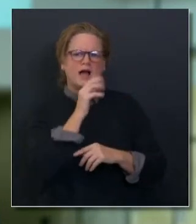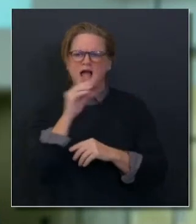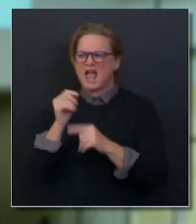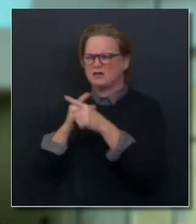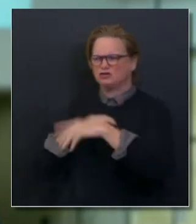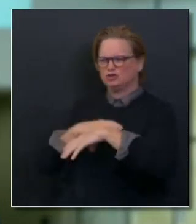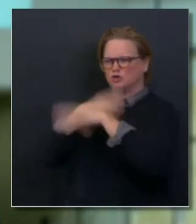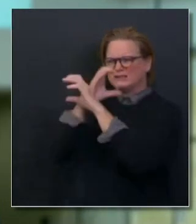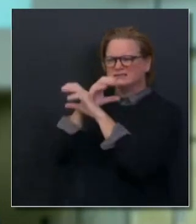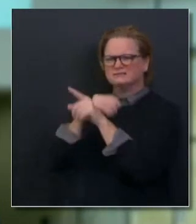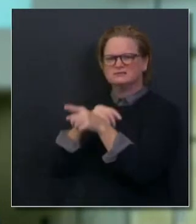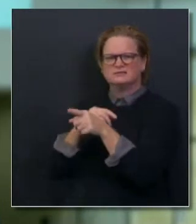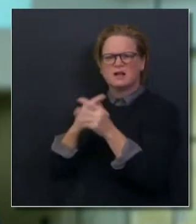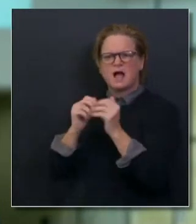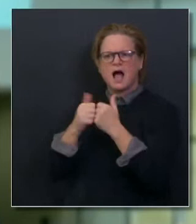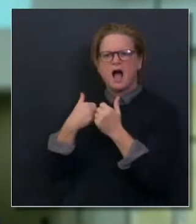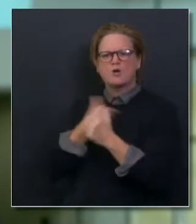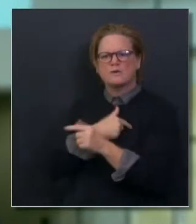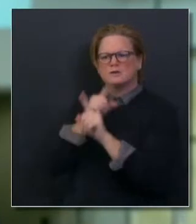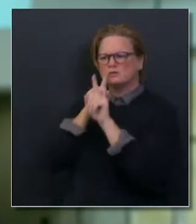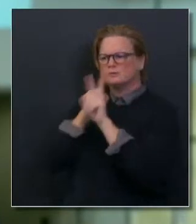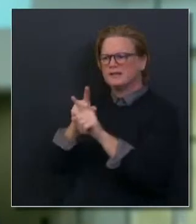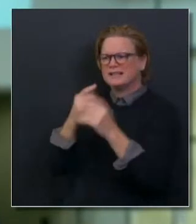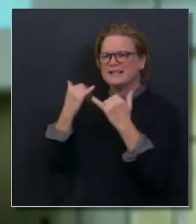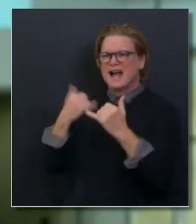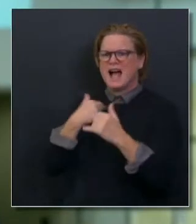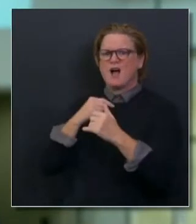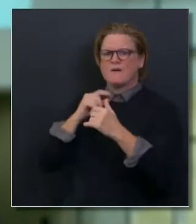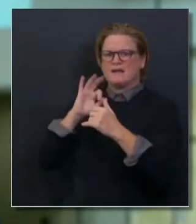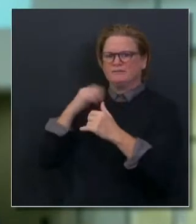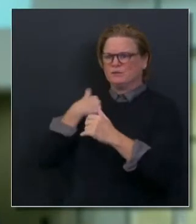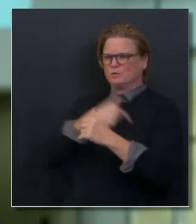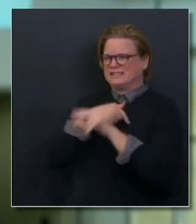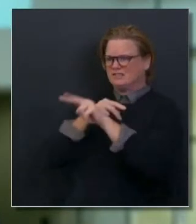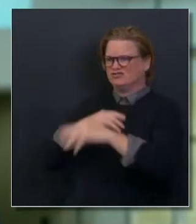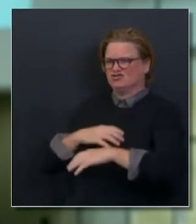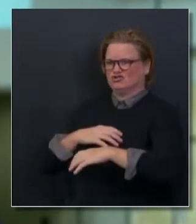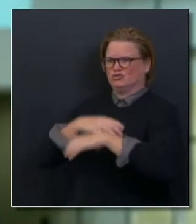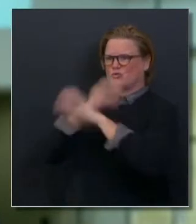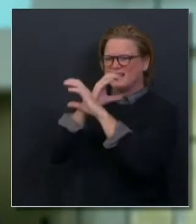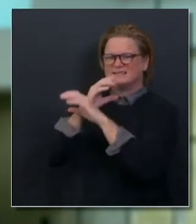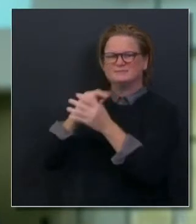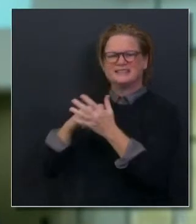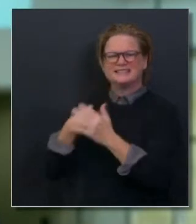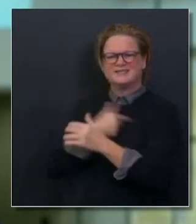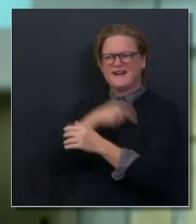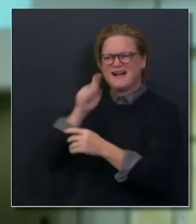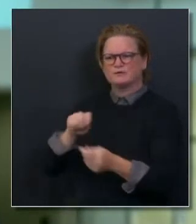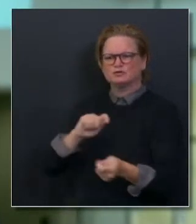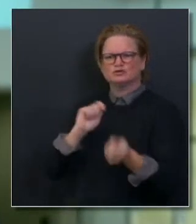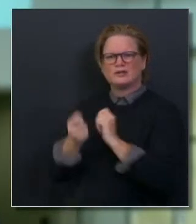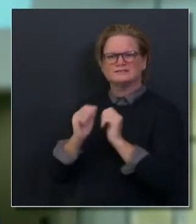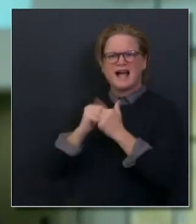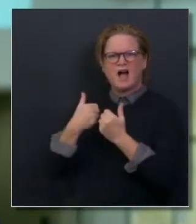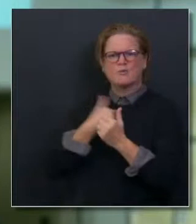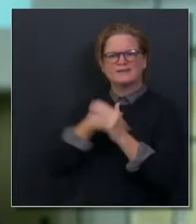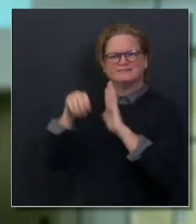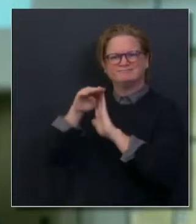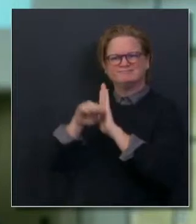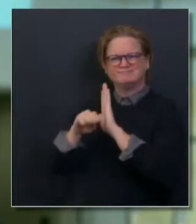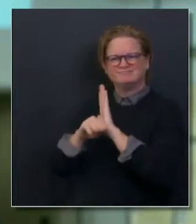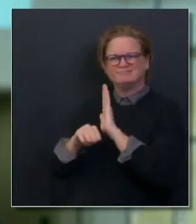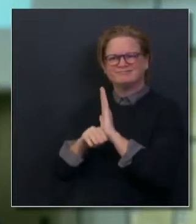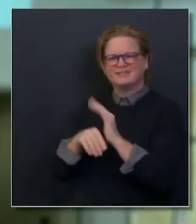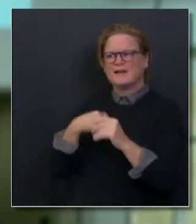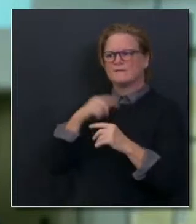implement some of those crisis care standards of care that we are most ready, most prepared, and able to do that